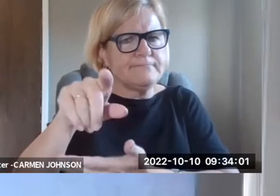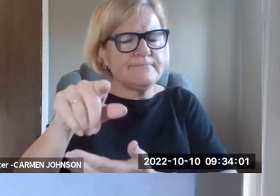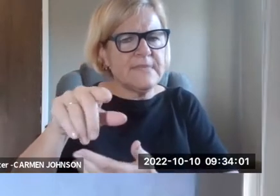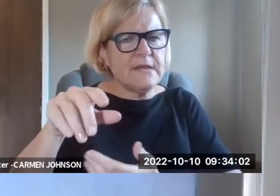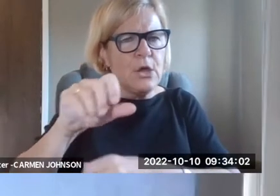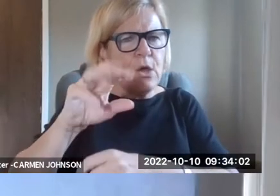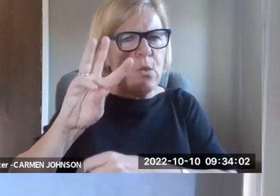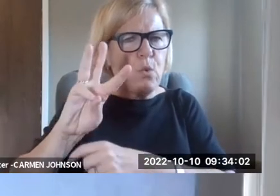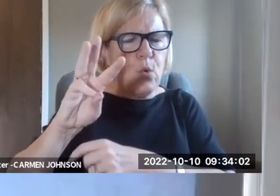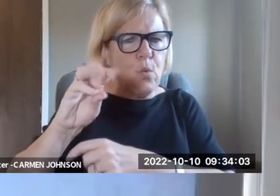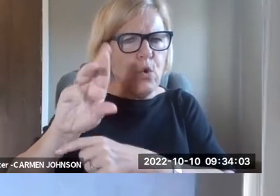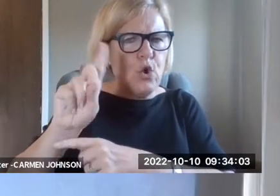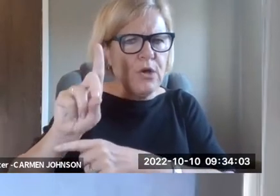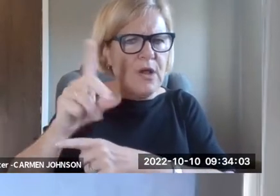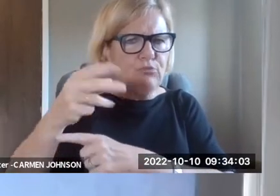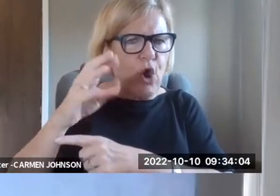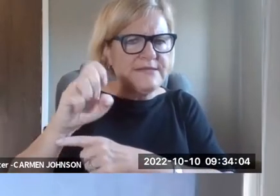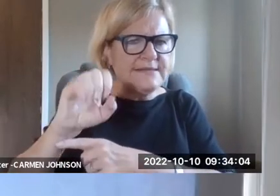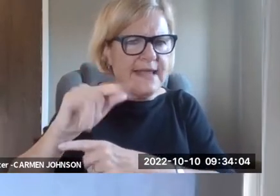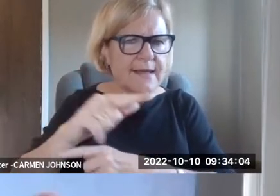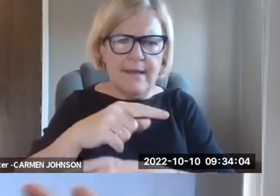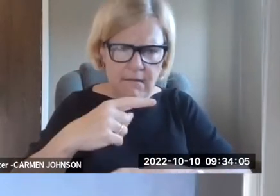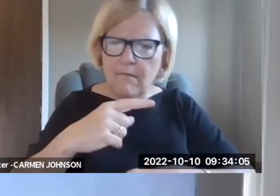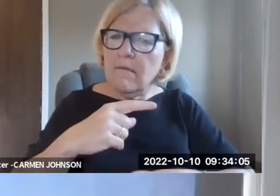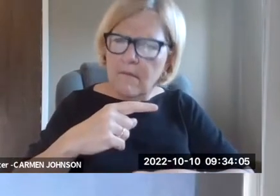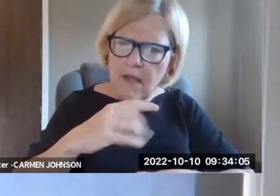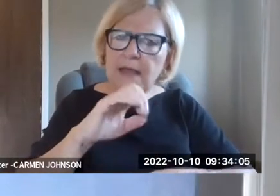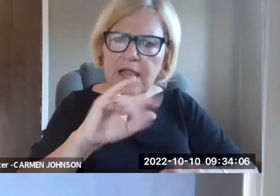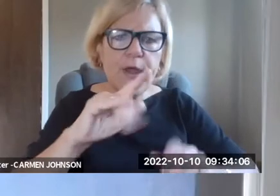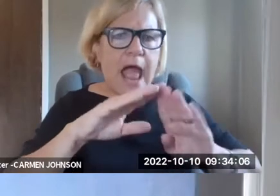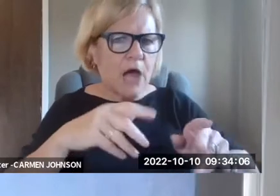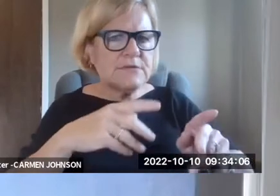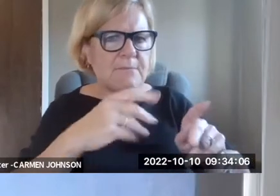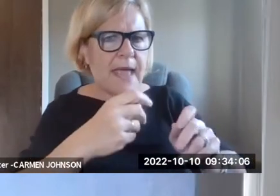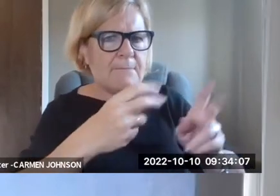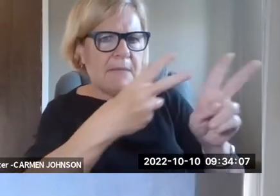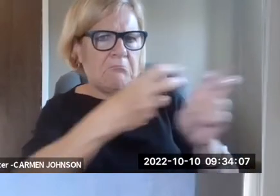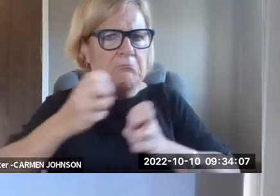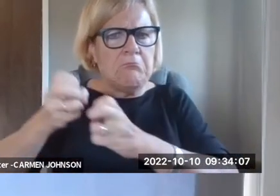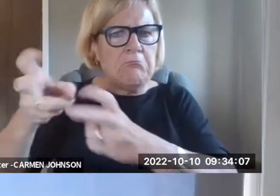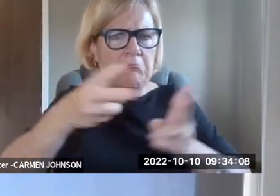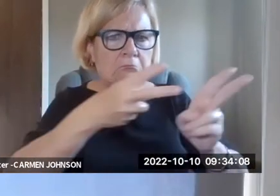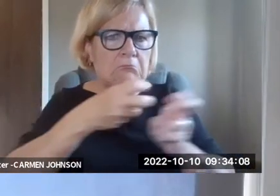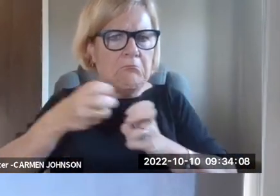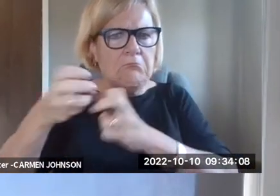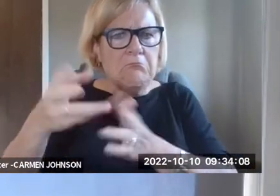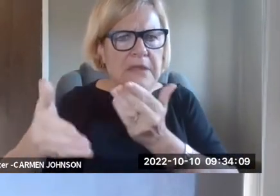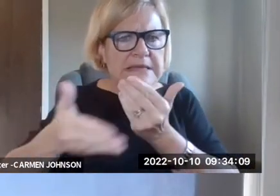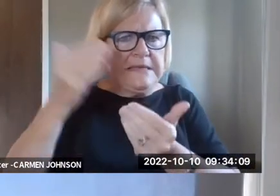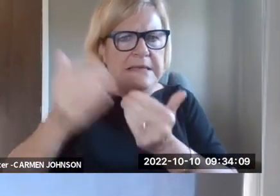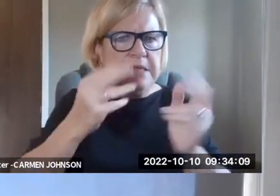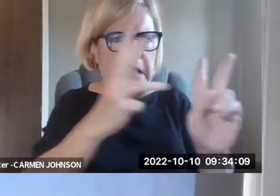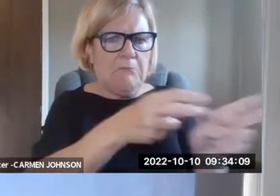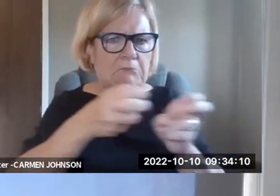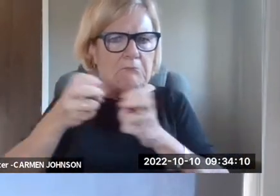processes. We've, um, I want to shout out to the, um, especially the word processing version because, um,